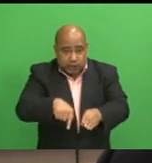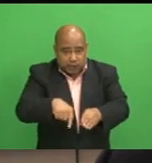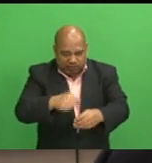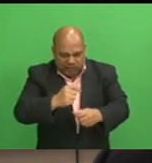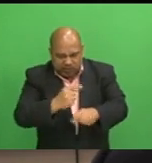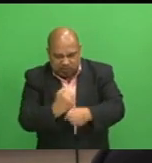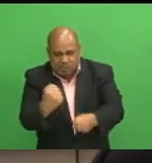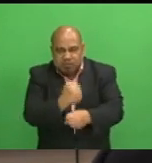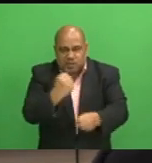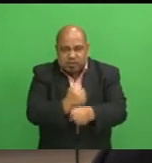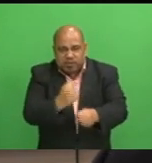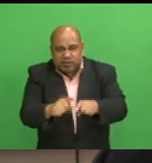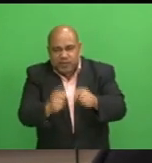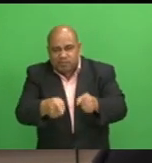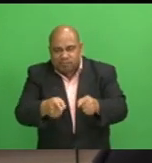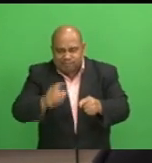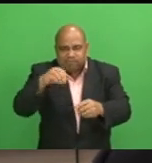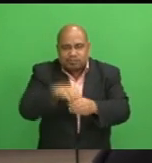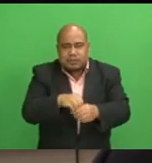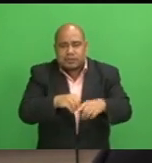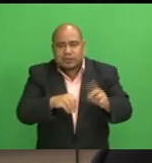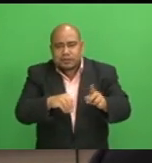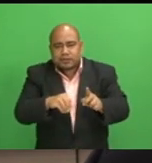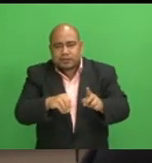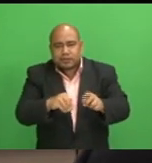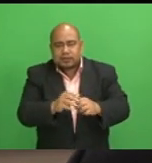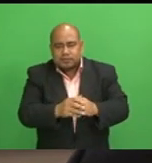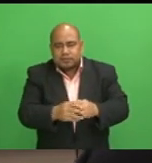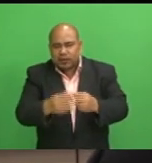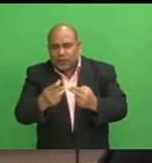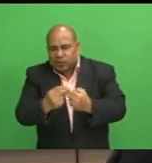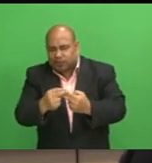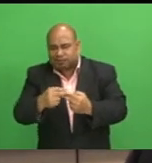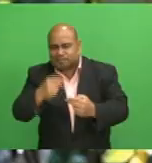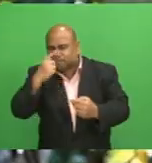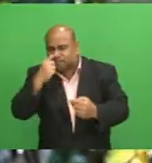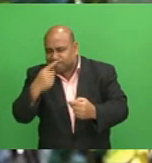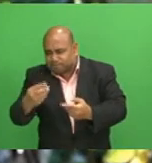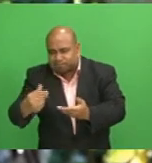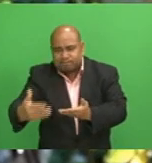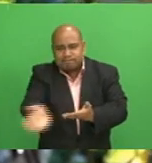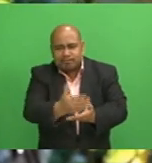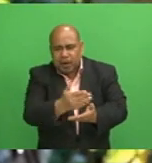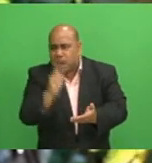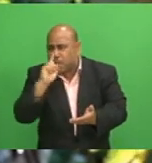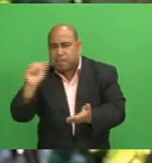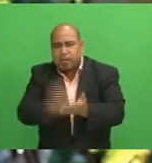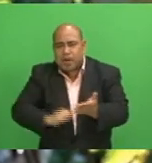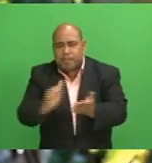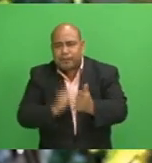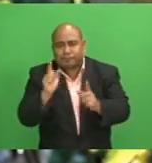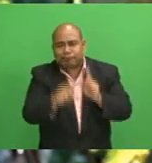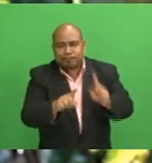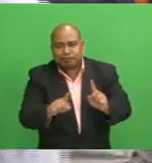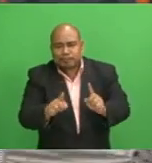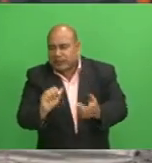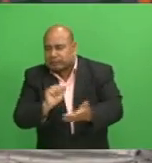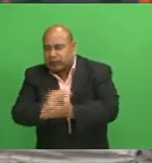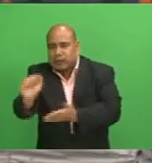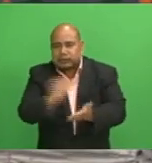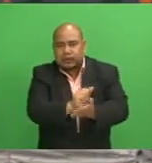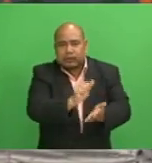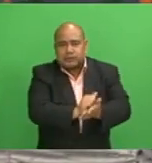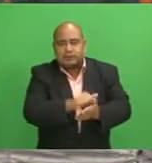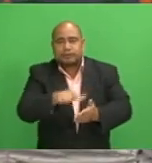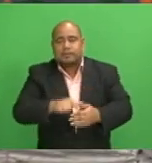consumers or the wholesalers or the representatives in the United States. Prominent entrepreneur Anthony Akkoe says the workshop